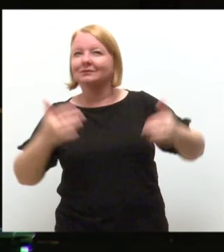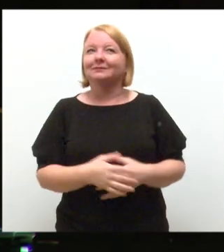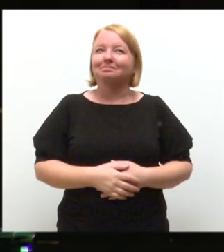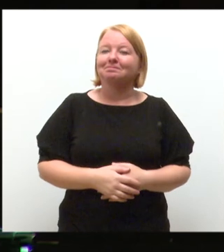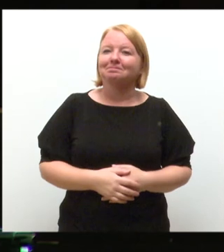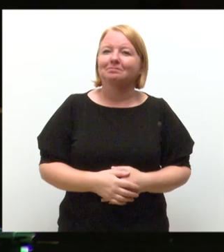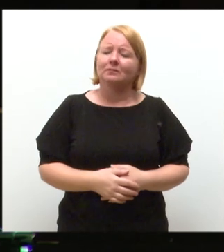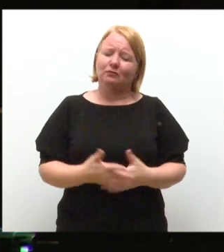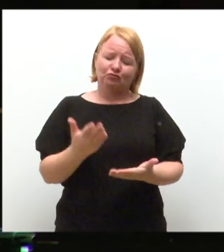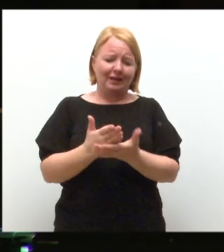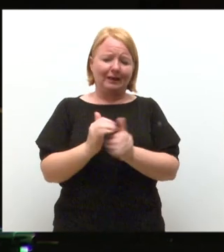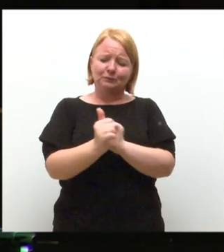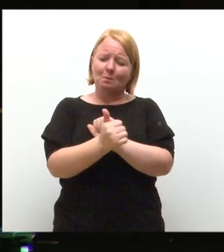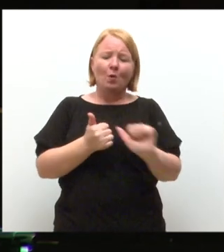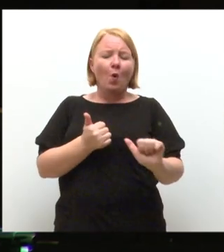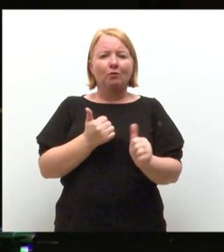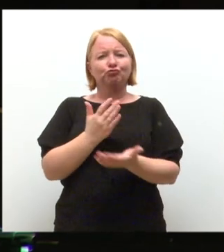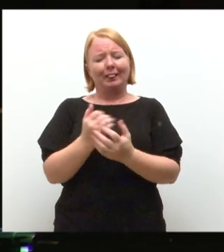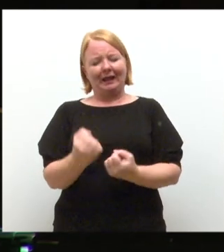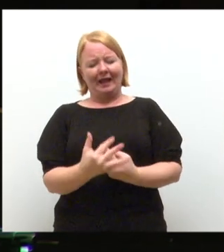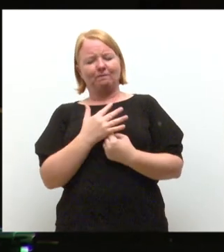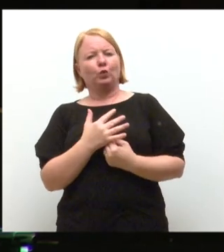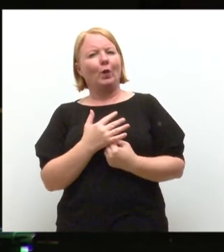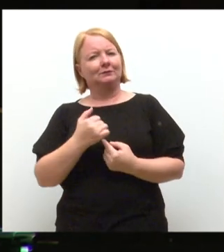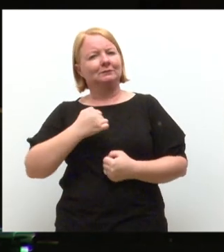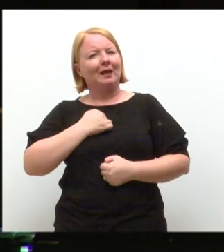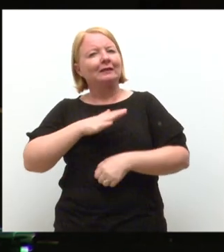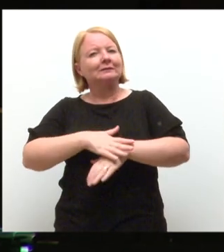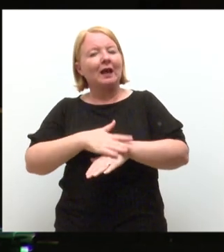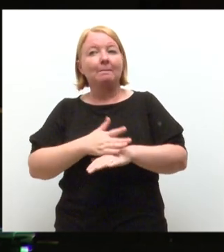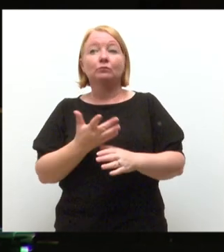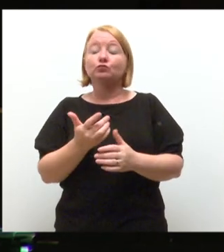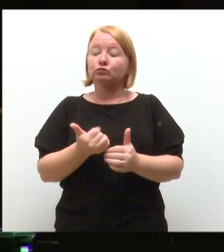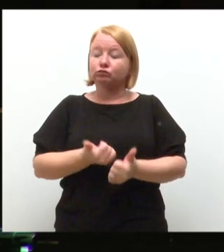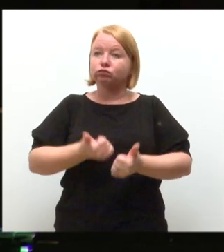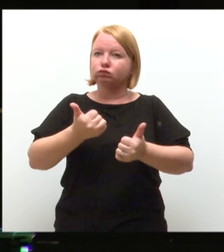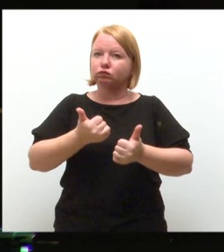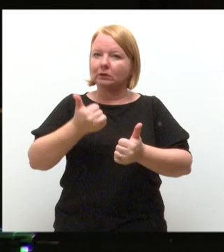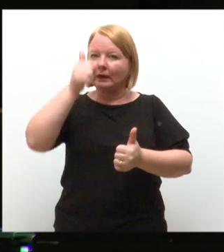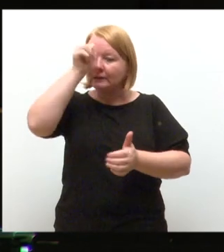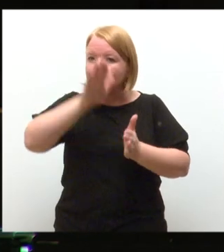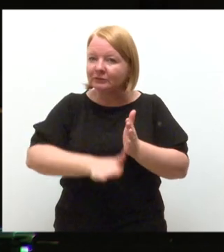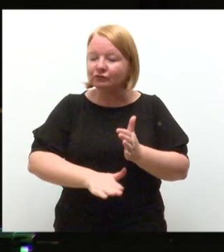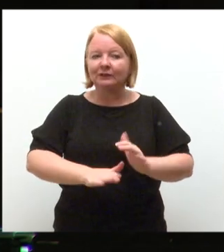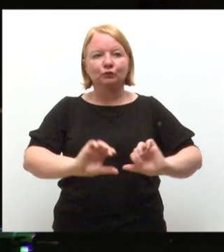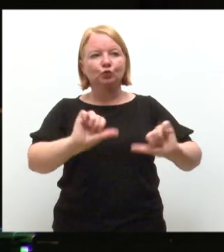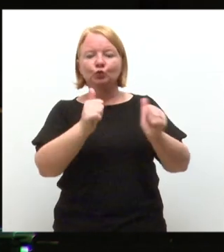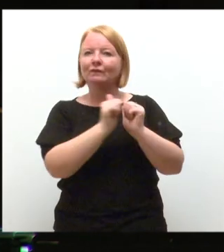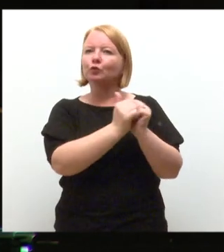that sport had a massive, massive influence on my time at university. Contributed to some unique experiences and I made some great friendships here.